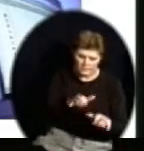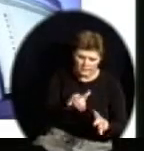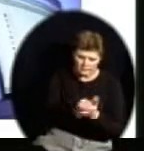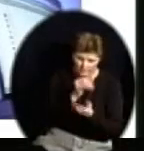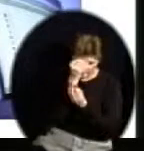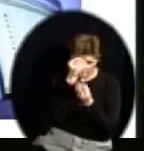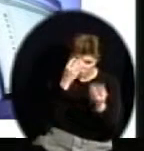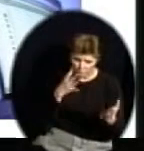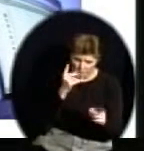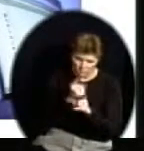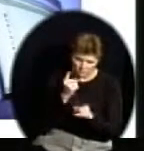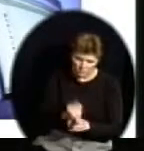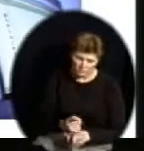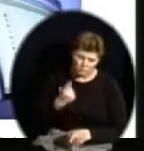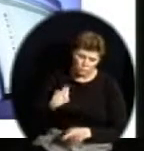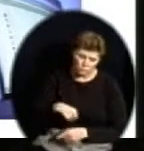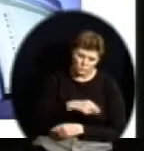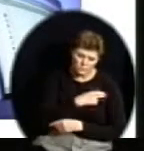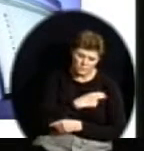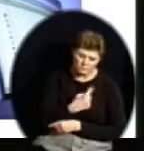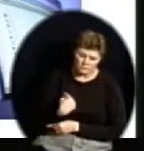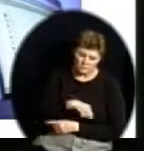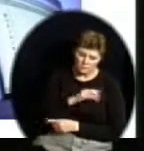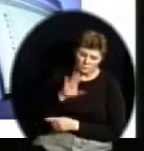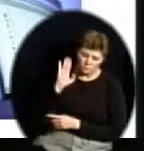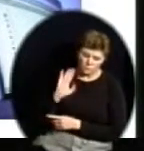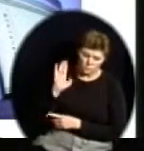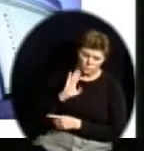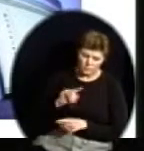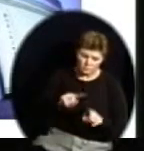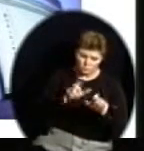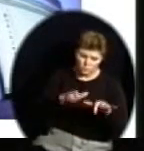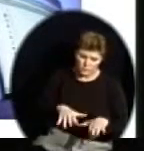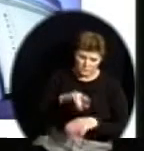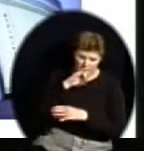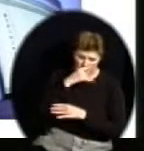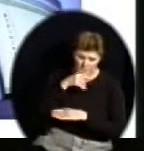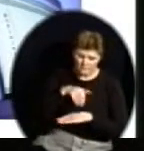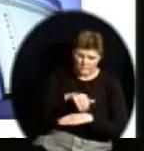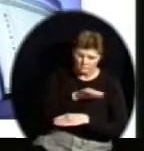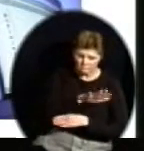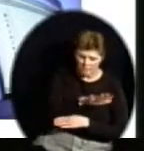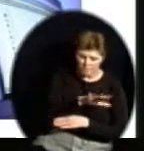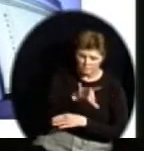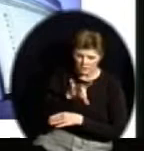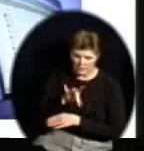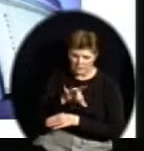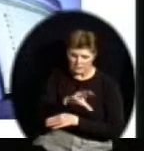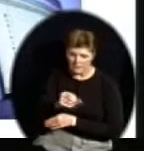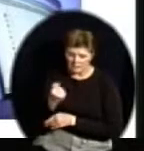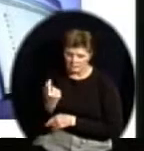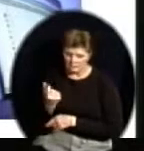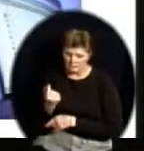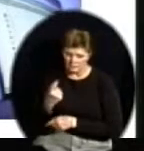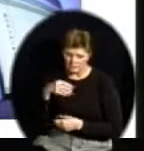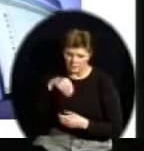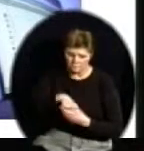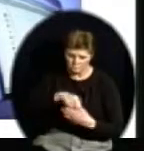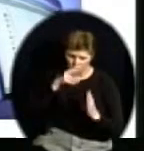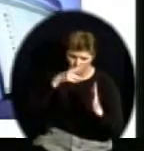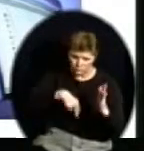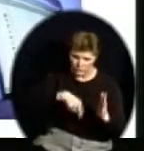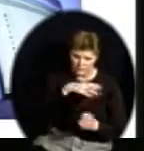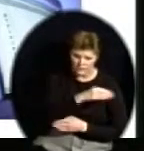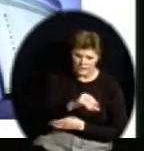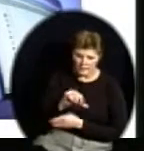tested more grade levels. In the past, we tested students at 5, 8, and 11 in the area of reading, 4, 7, and 10 in math. We now